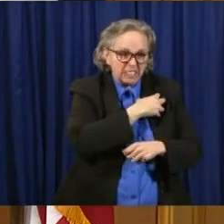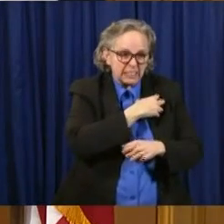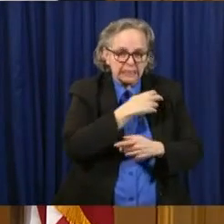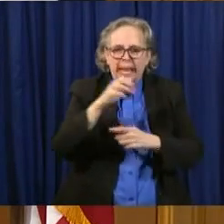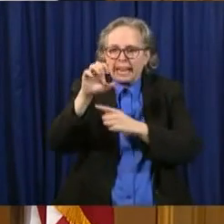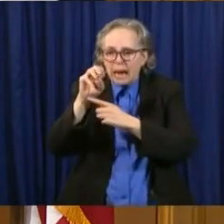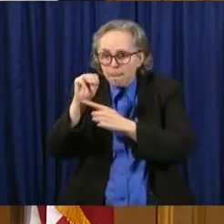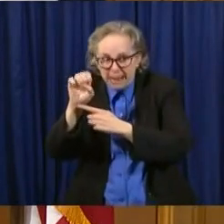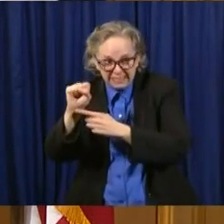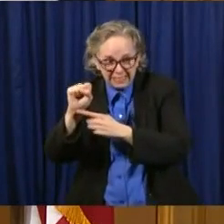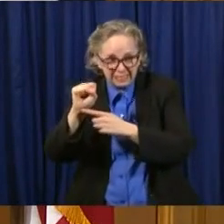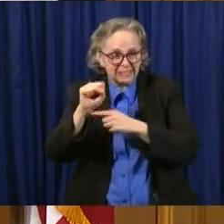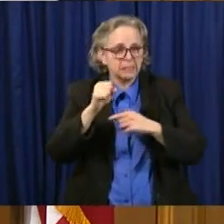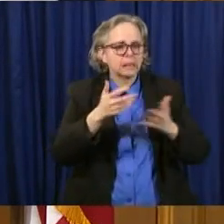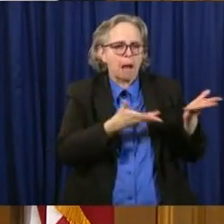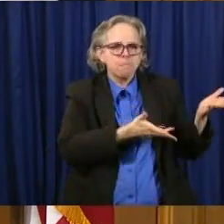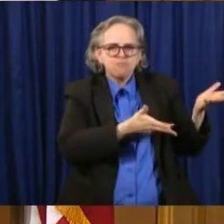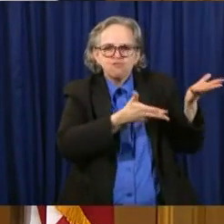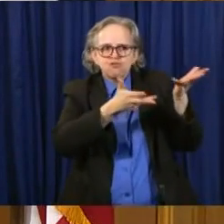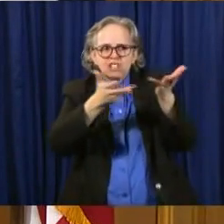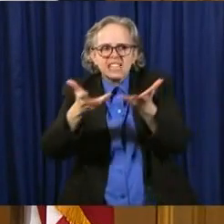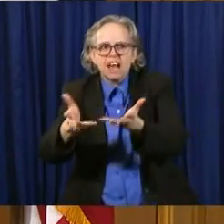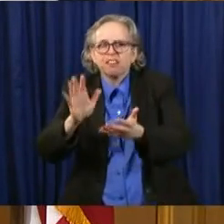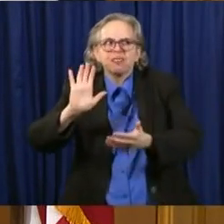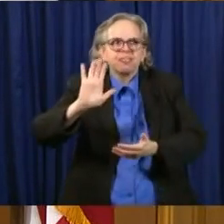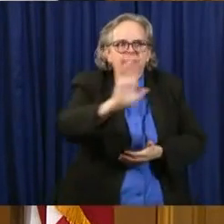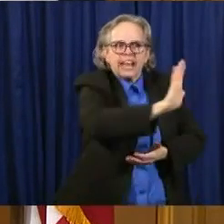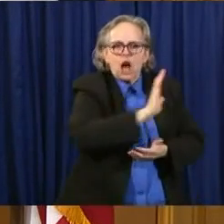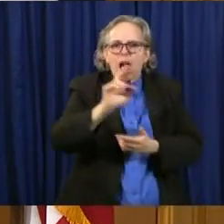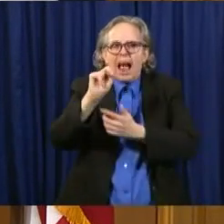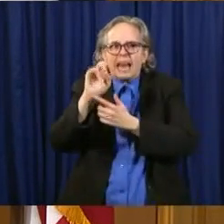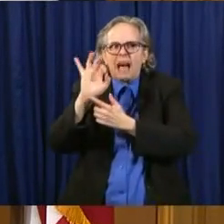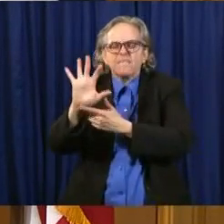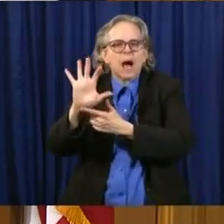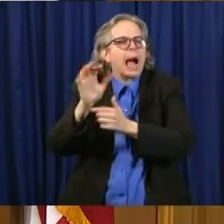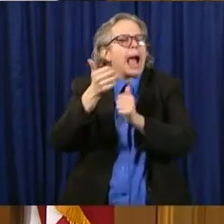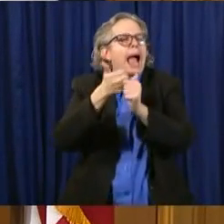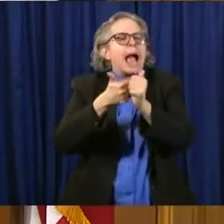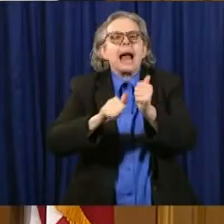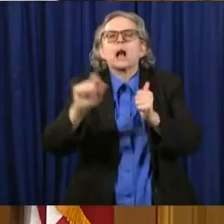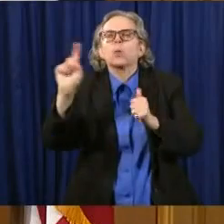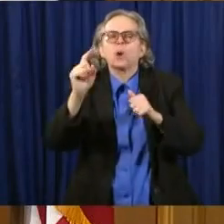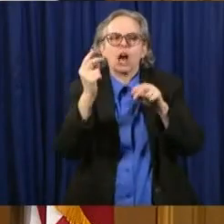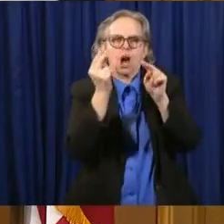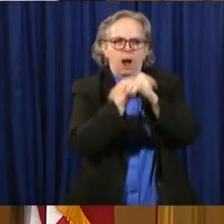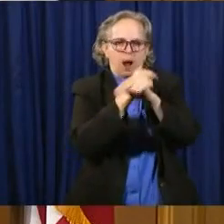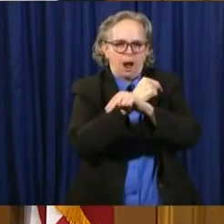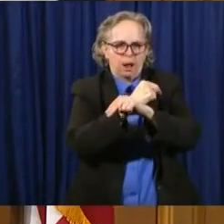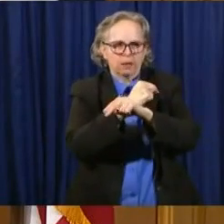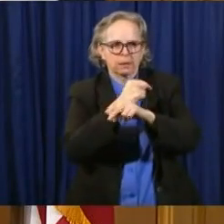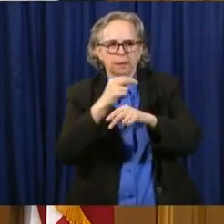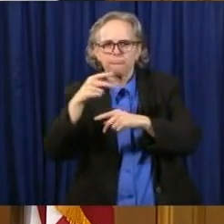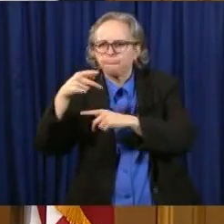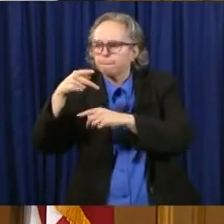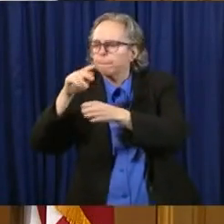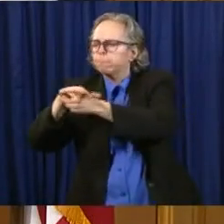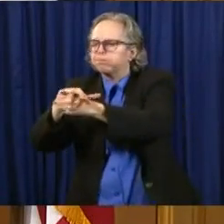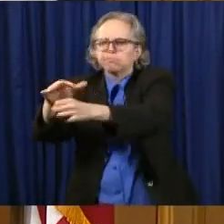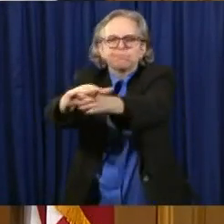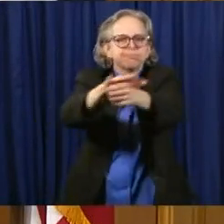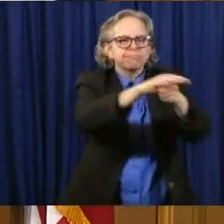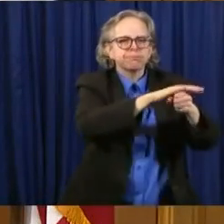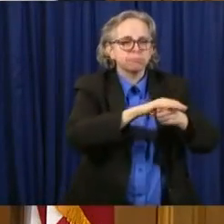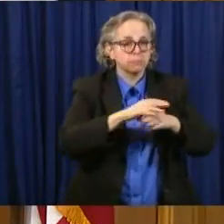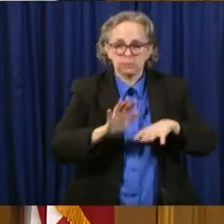N-95 masks to any Ohio State Highway Patrol post in the state. The patrol will then bring those masks to Battelle